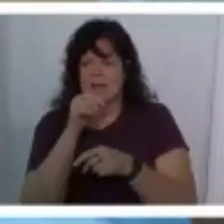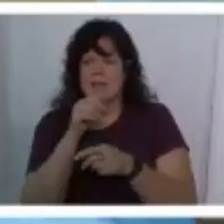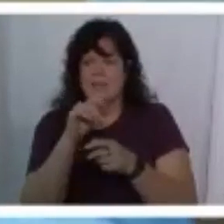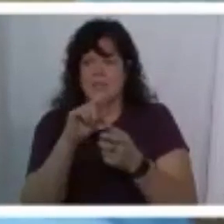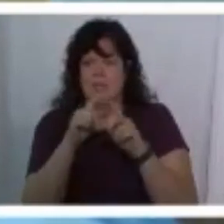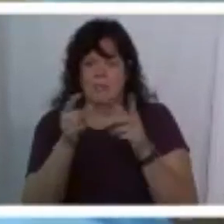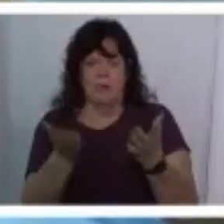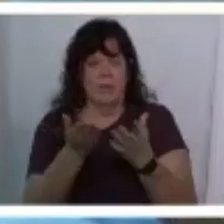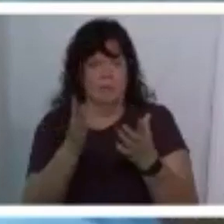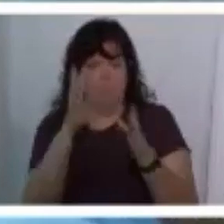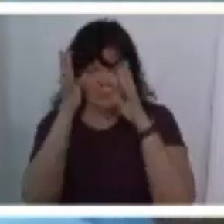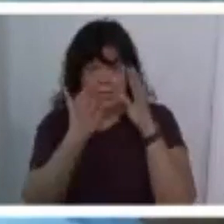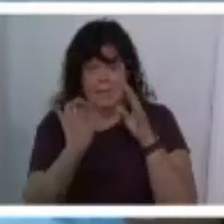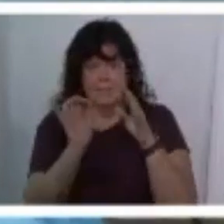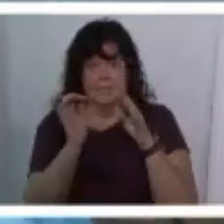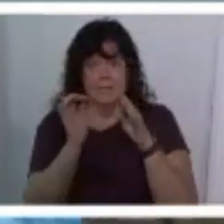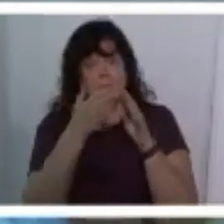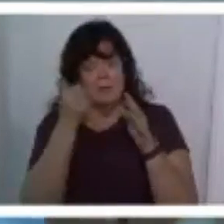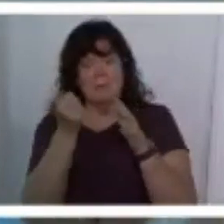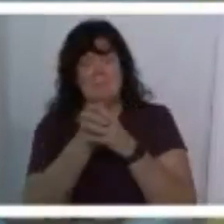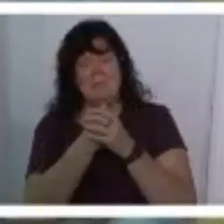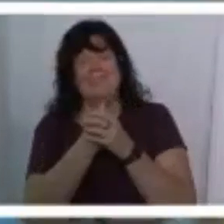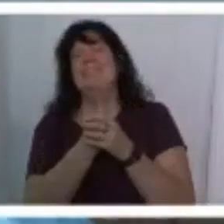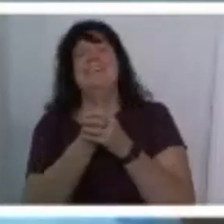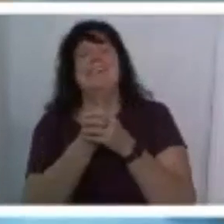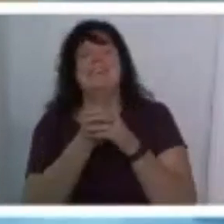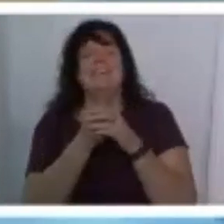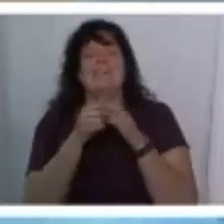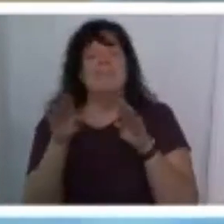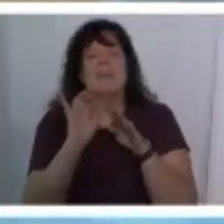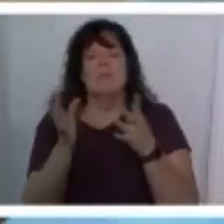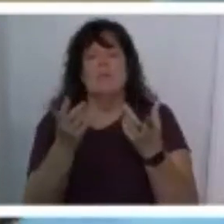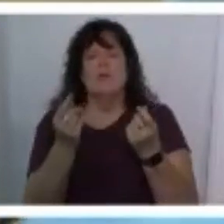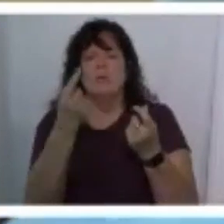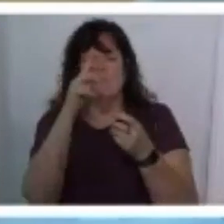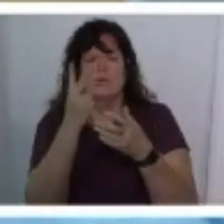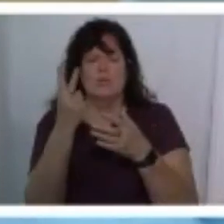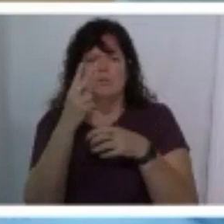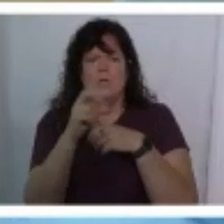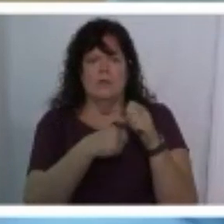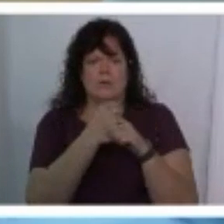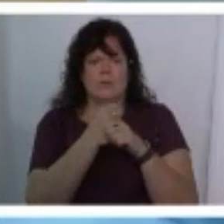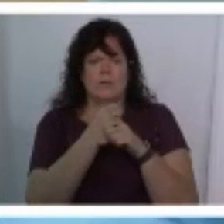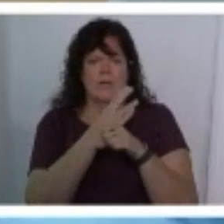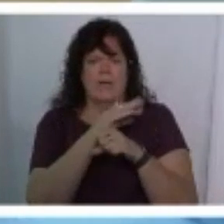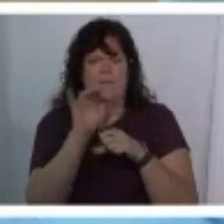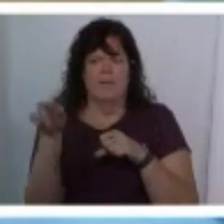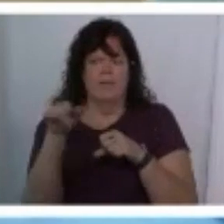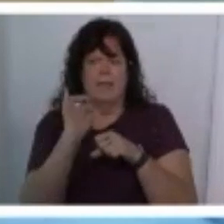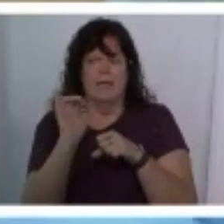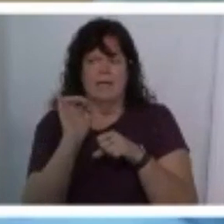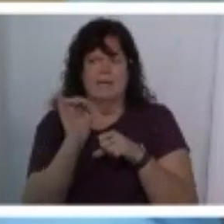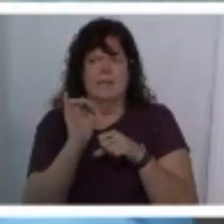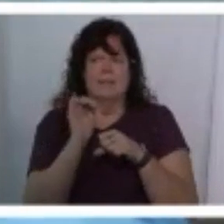we're acting like it is and so um they've asked me like hey what have you been doing for two years and uh they're like i say